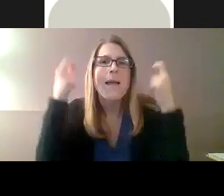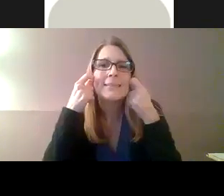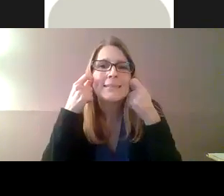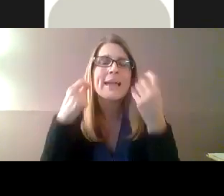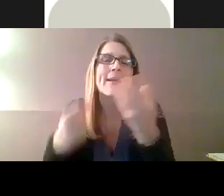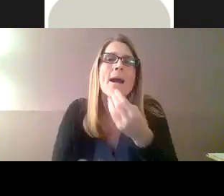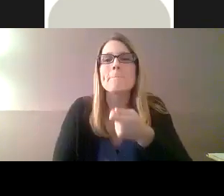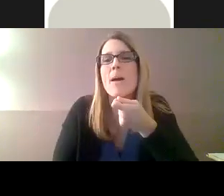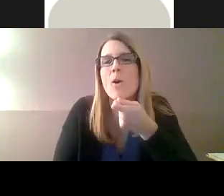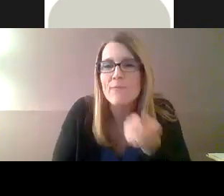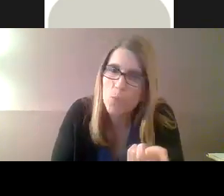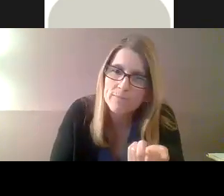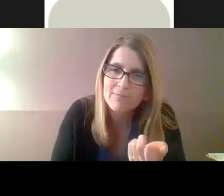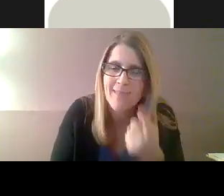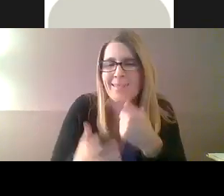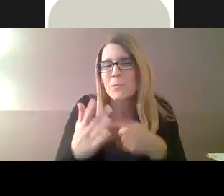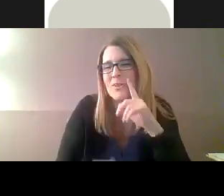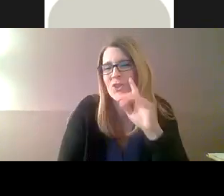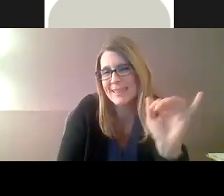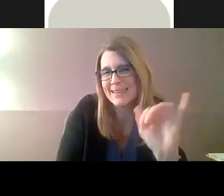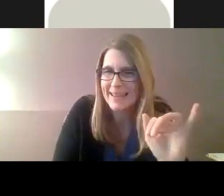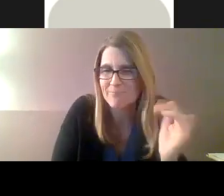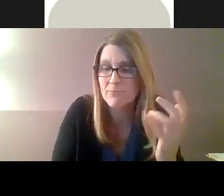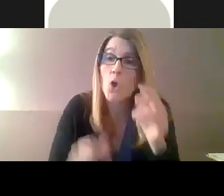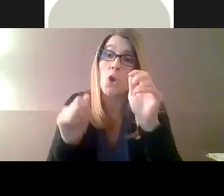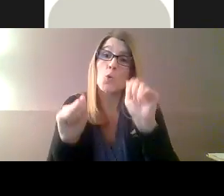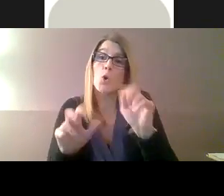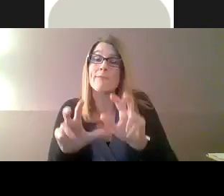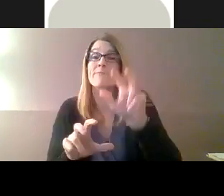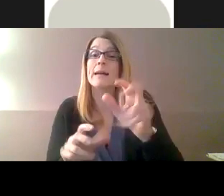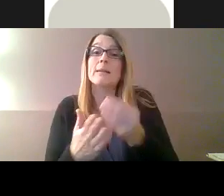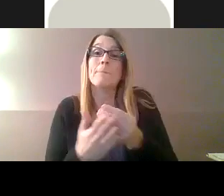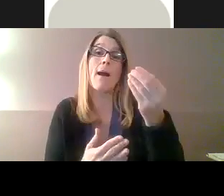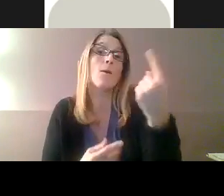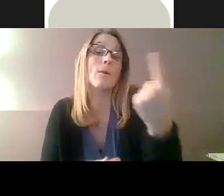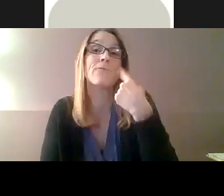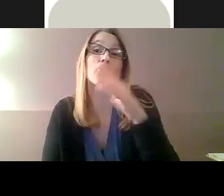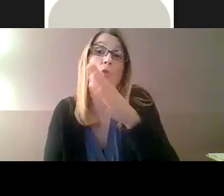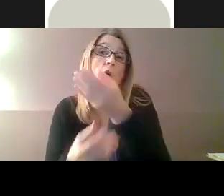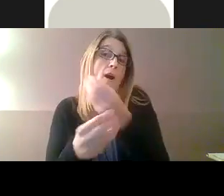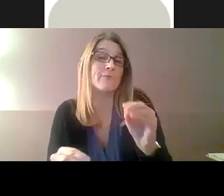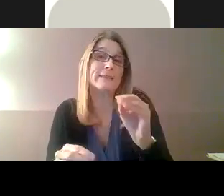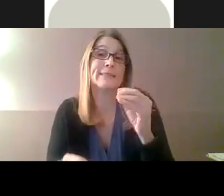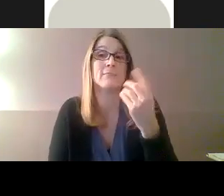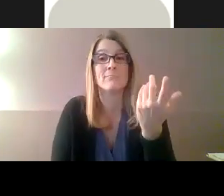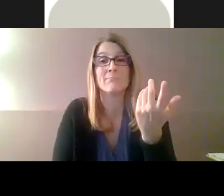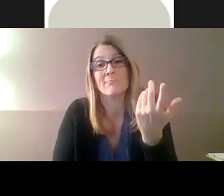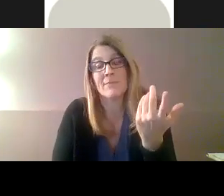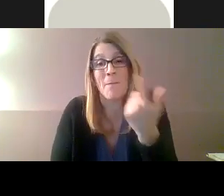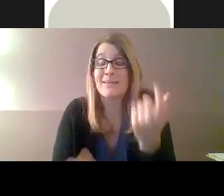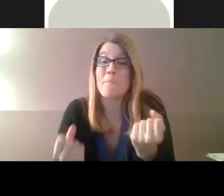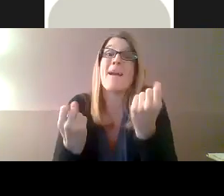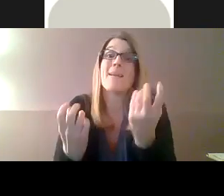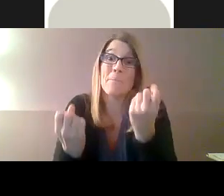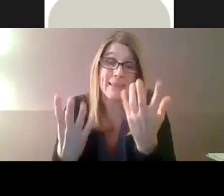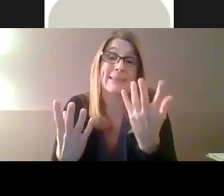It looks like a Walkman if you've ever seen those. It has a headphones and a microphone, and that's what it looks like. So you could invest in buying one for your